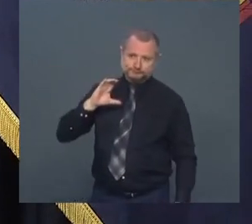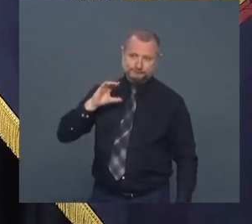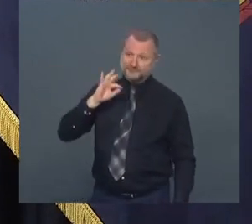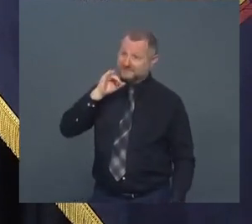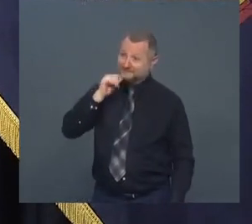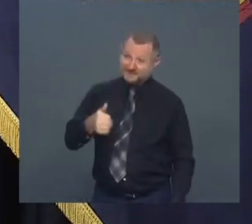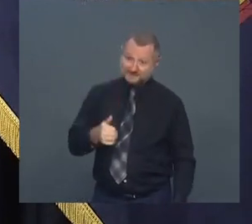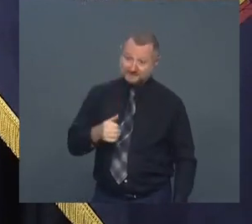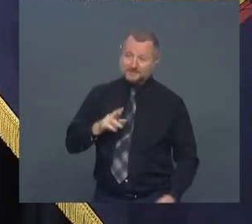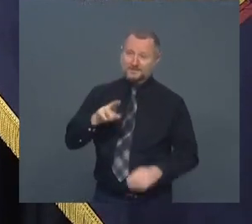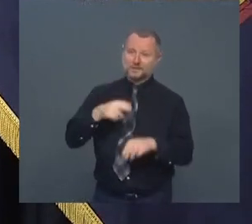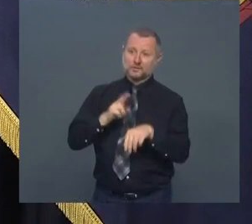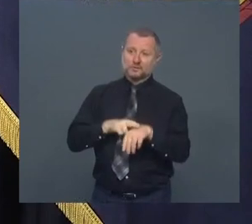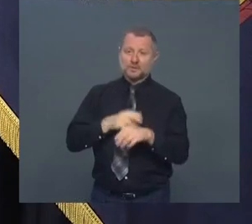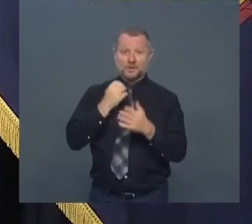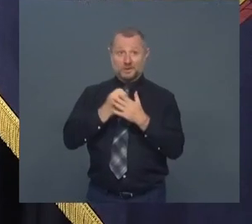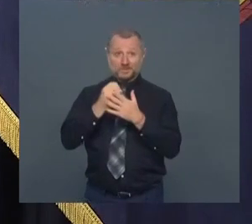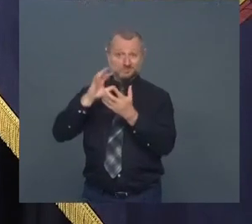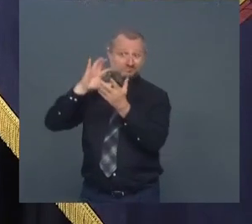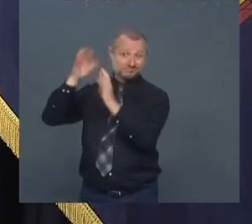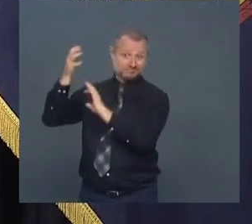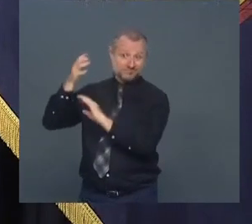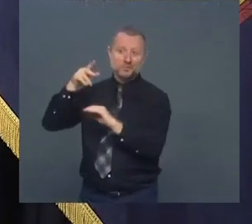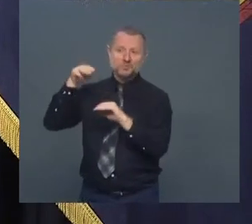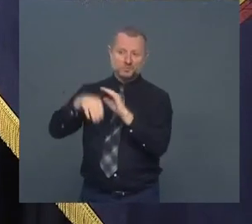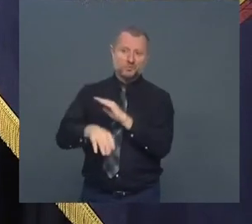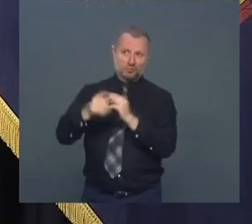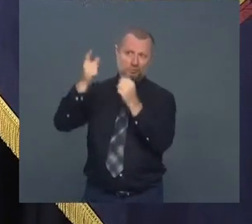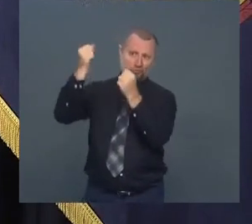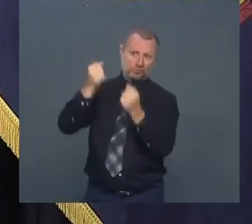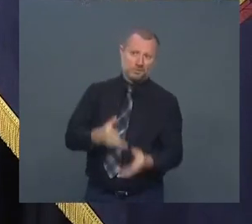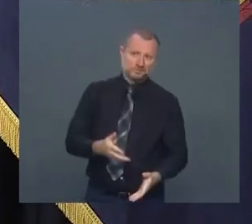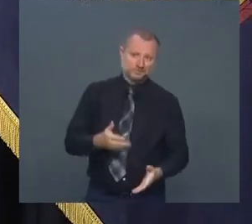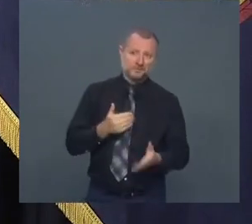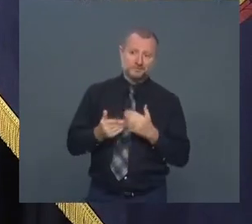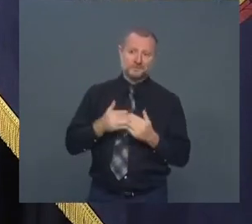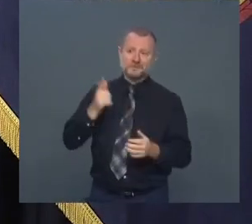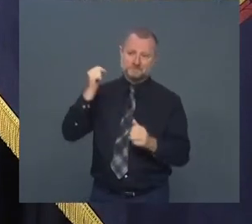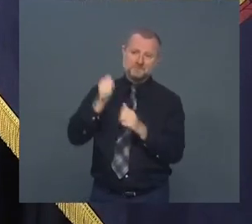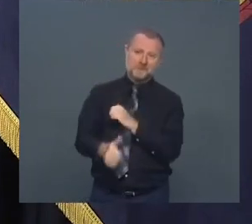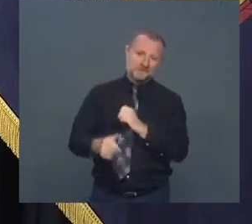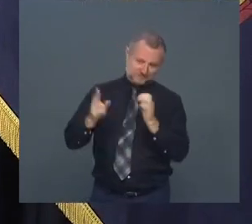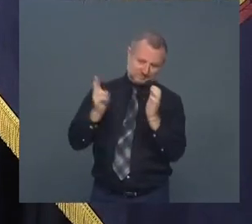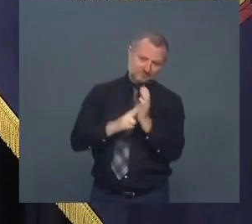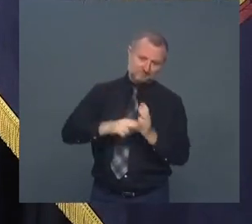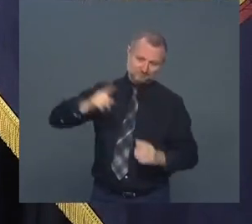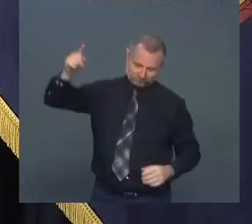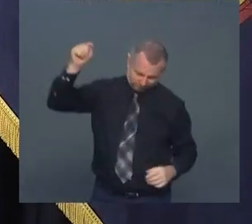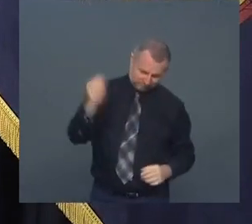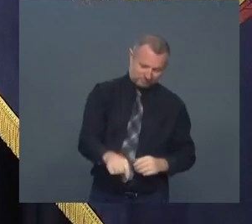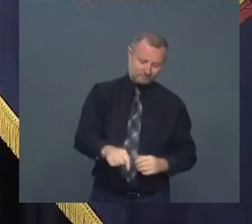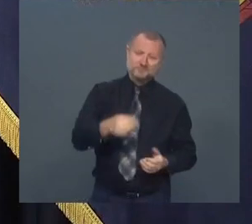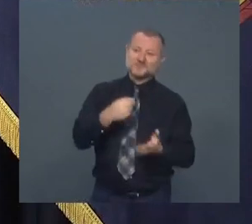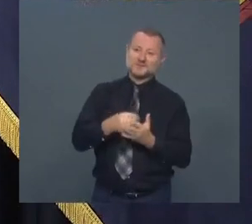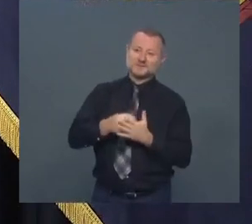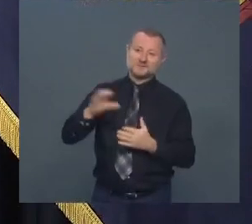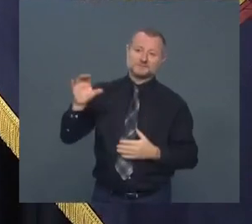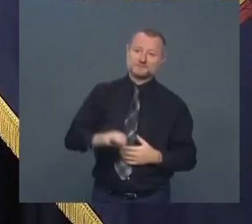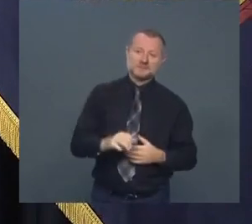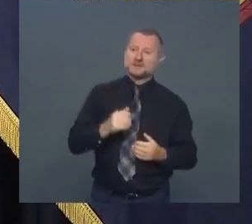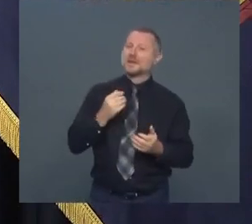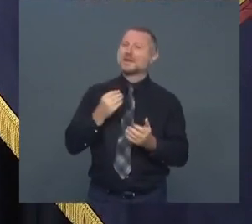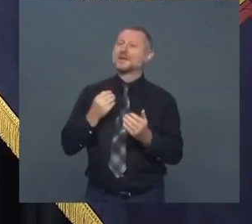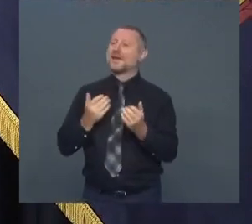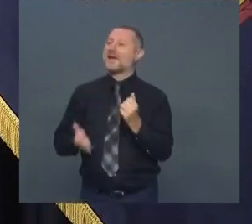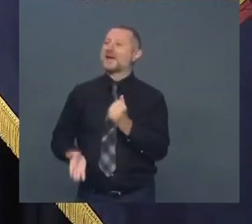is going to suffer and you caused this anyway. So pass the legislation and give us financial aid the same way you